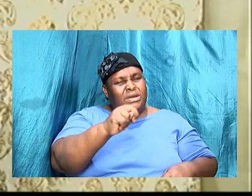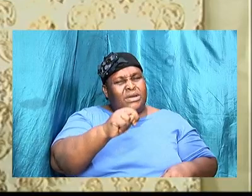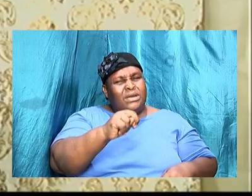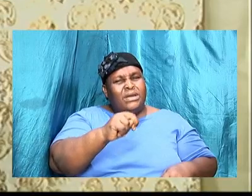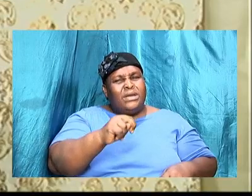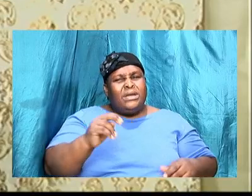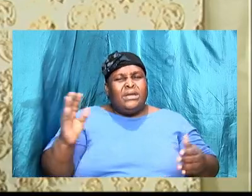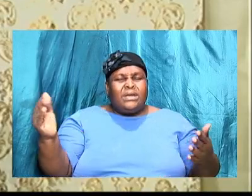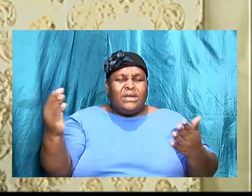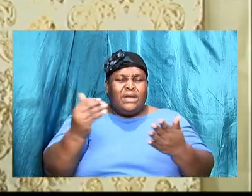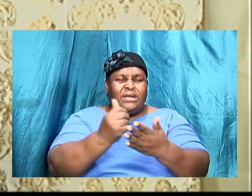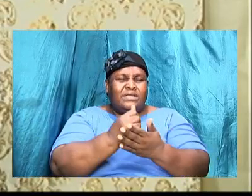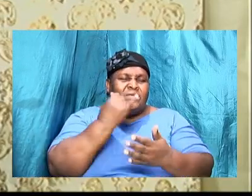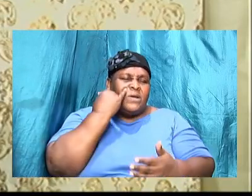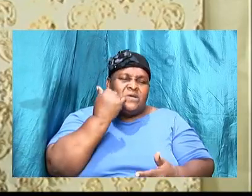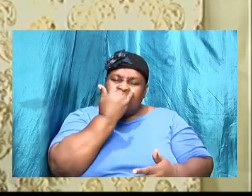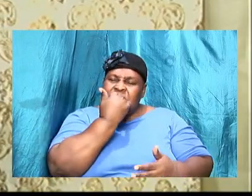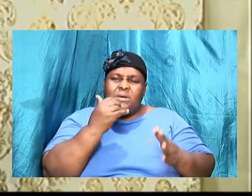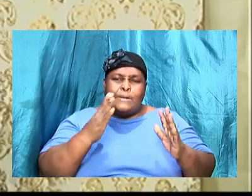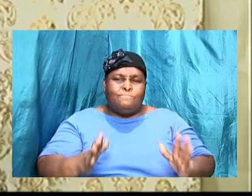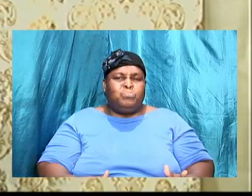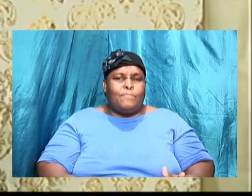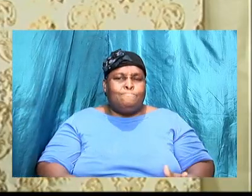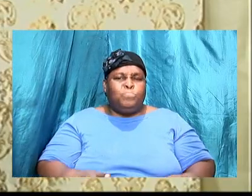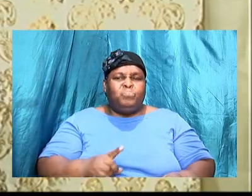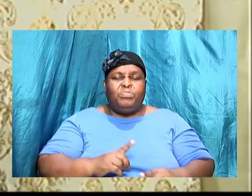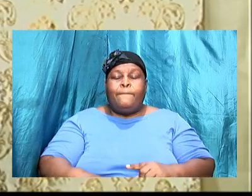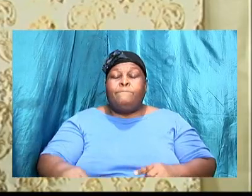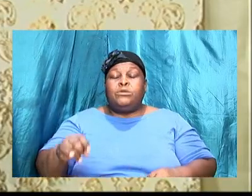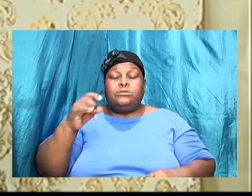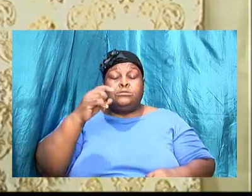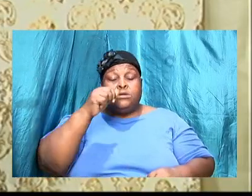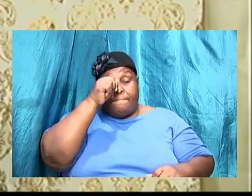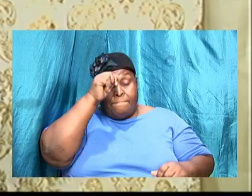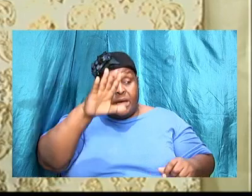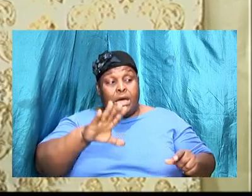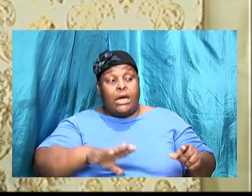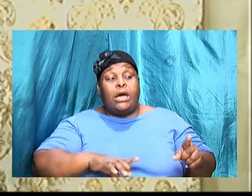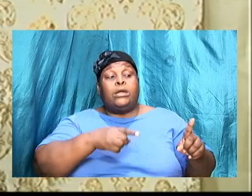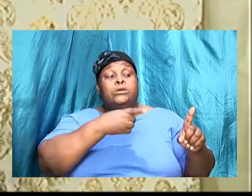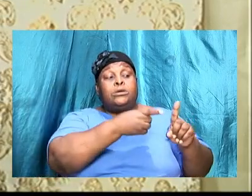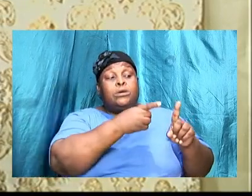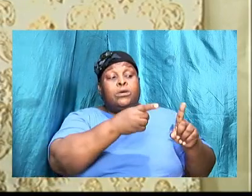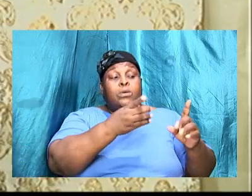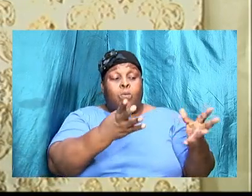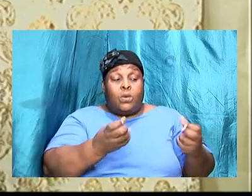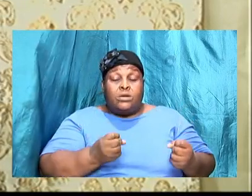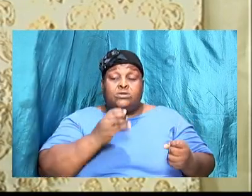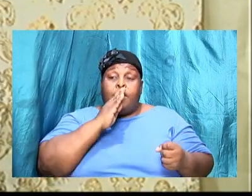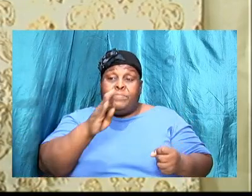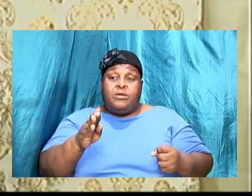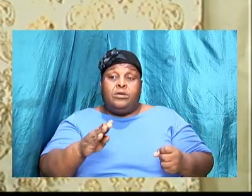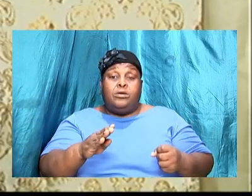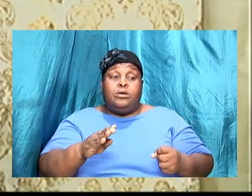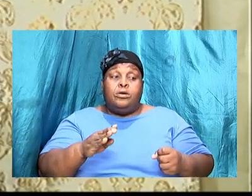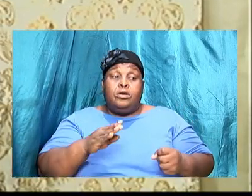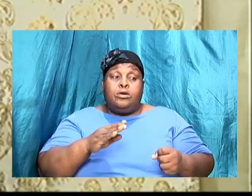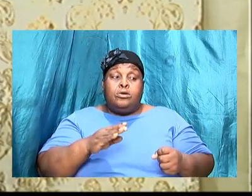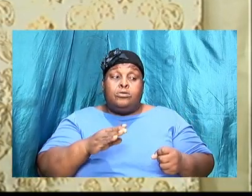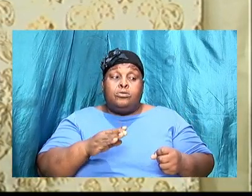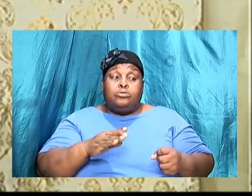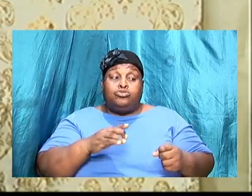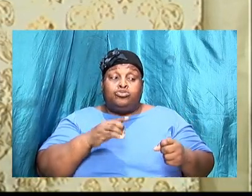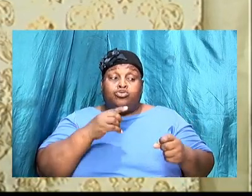but then Gideon wanted to be sure that this was God voice that he is hearing